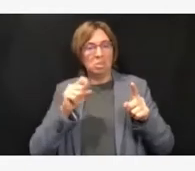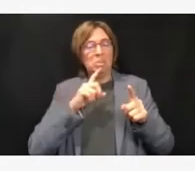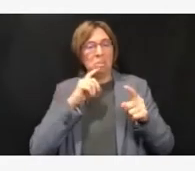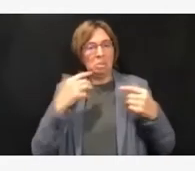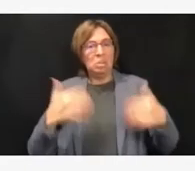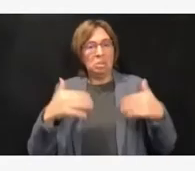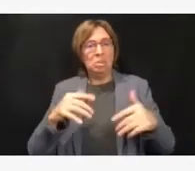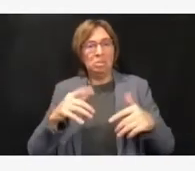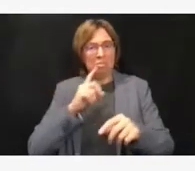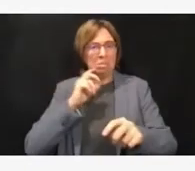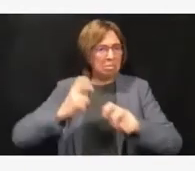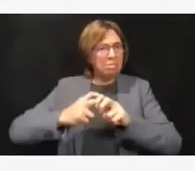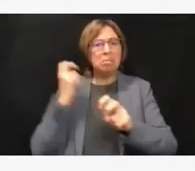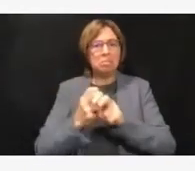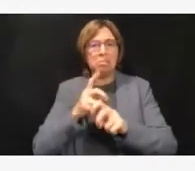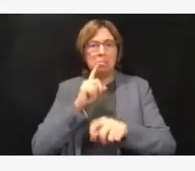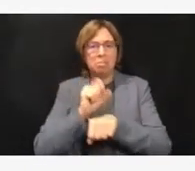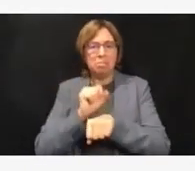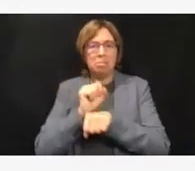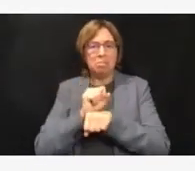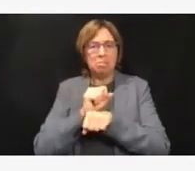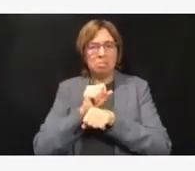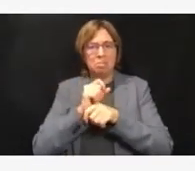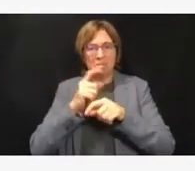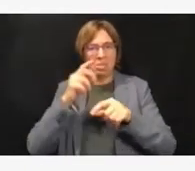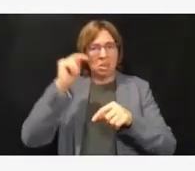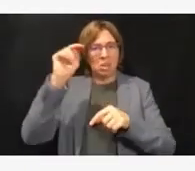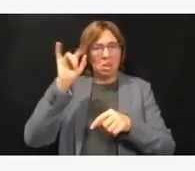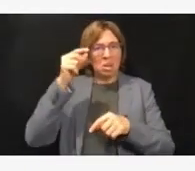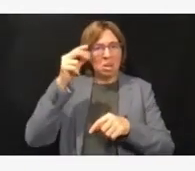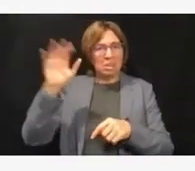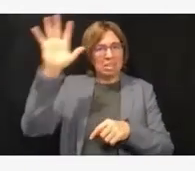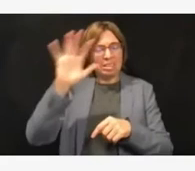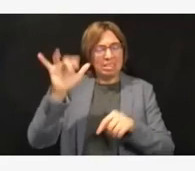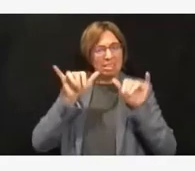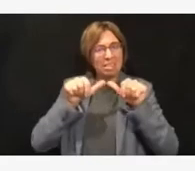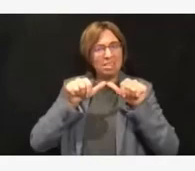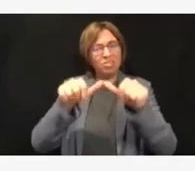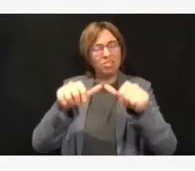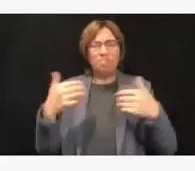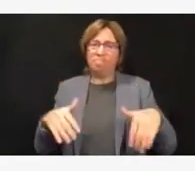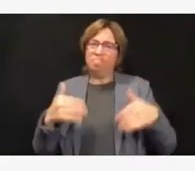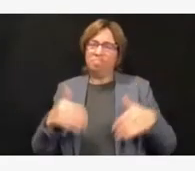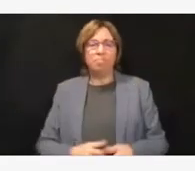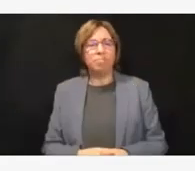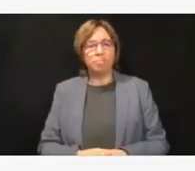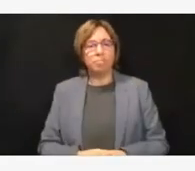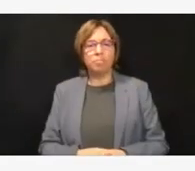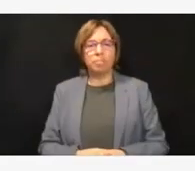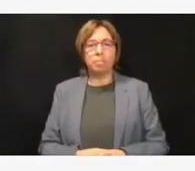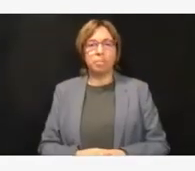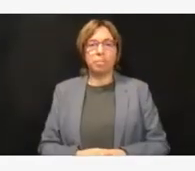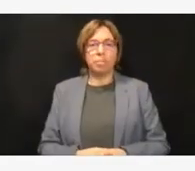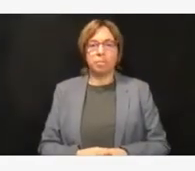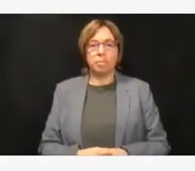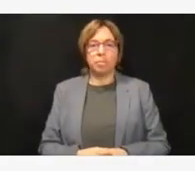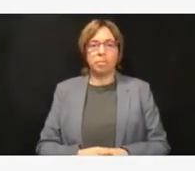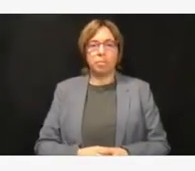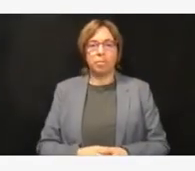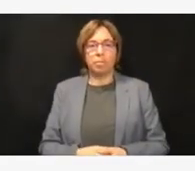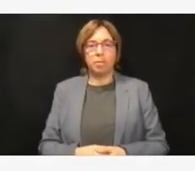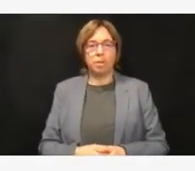situation in North Idaho. Moving out of crisis standards of care for most of the state is an indication that COVID case and